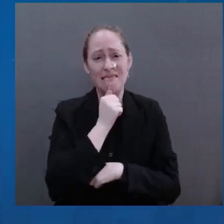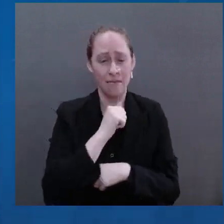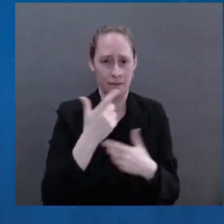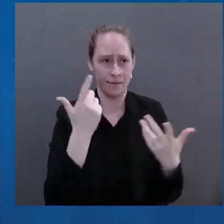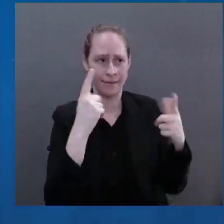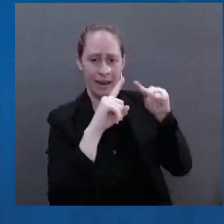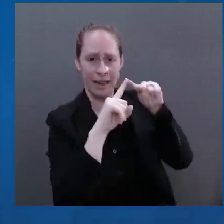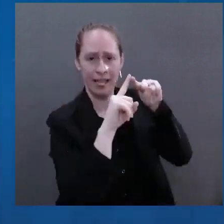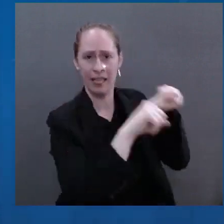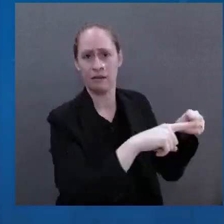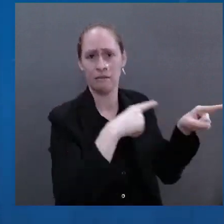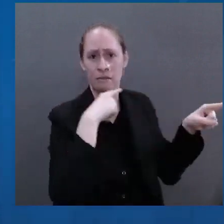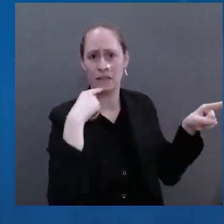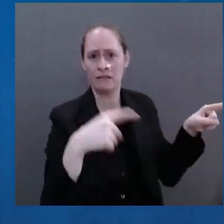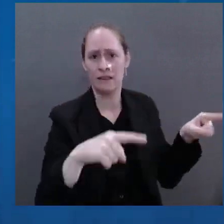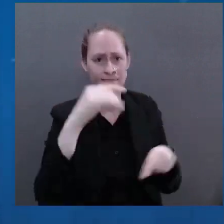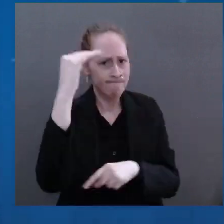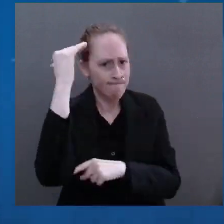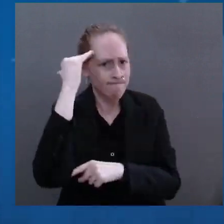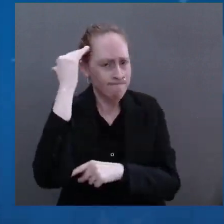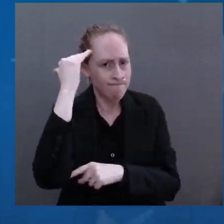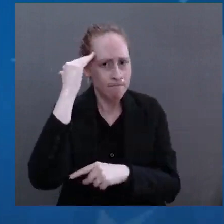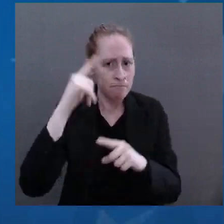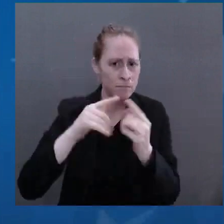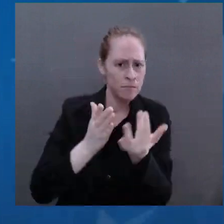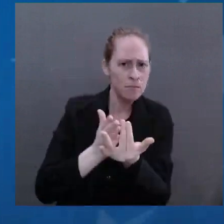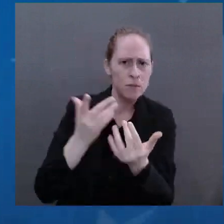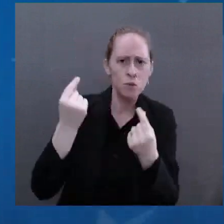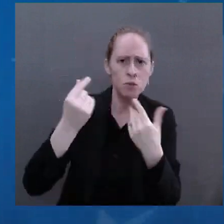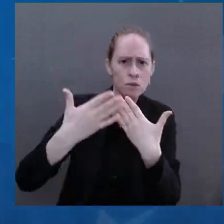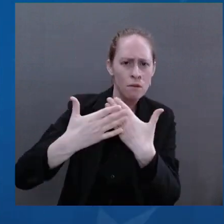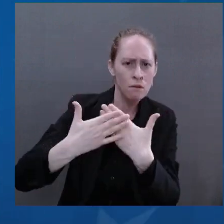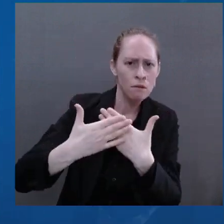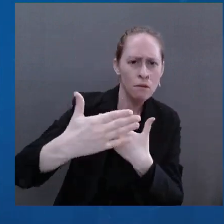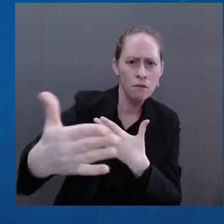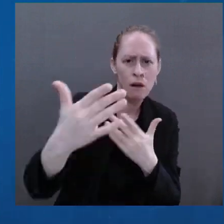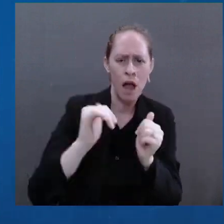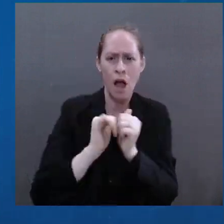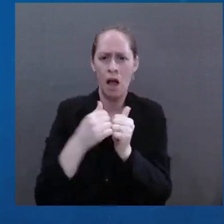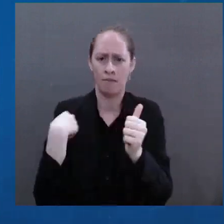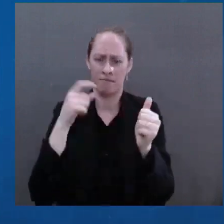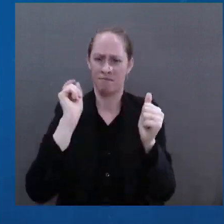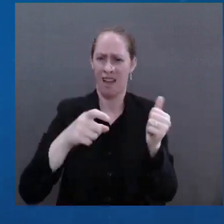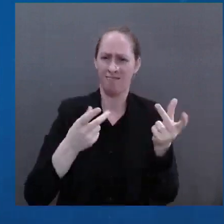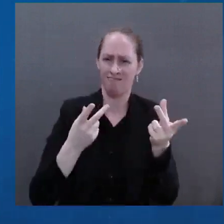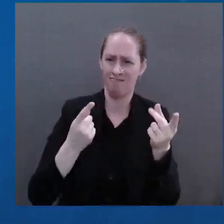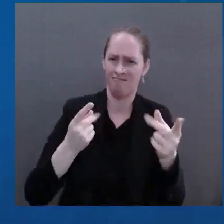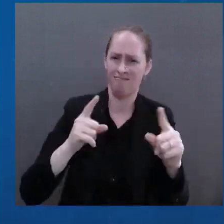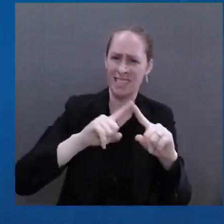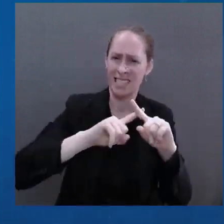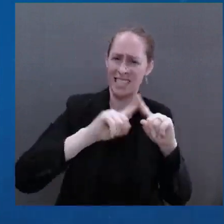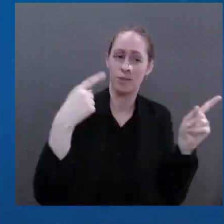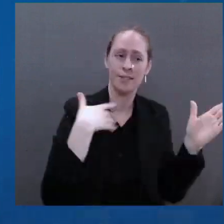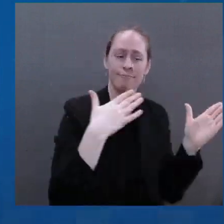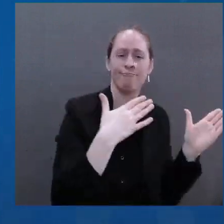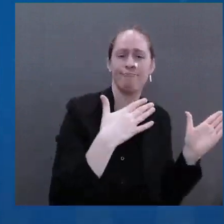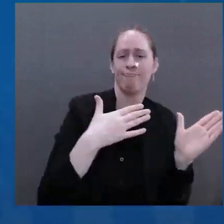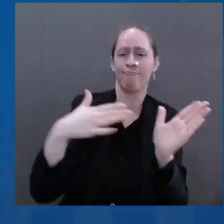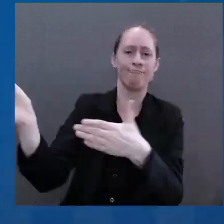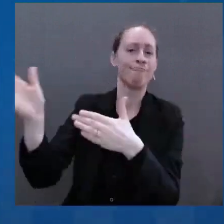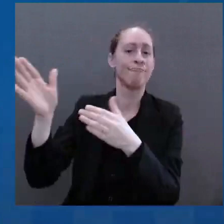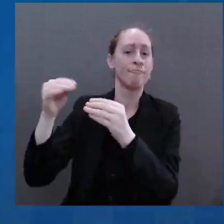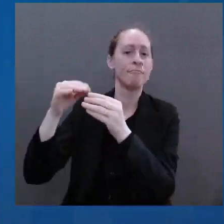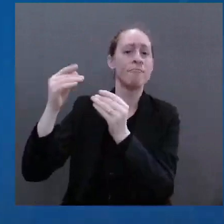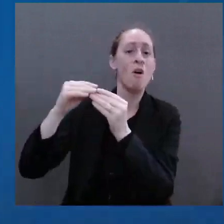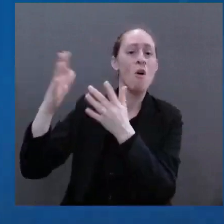we all need to move as quickly as possible to clean, renewable energy. And we'll work together to help get that done so